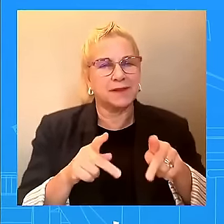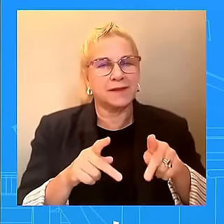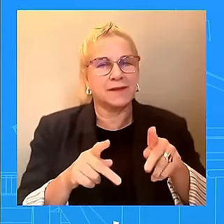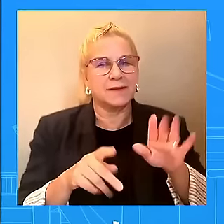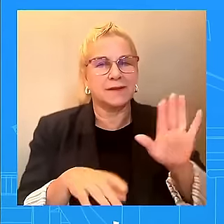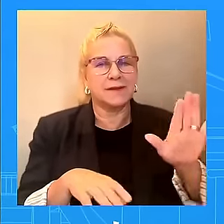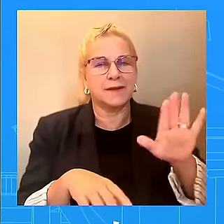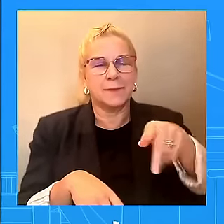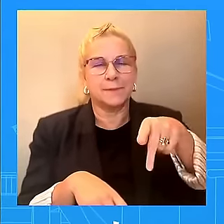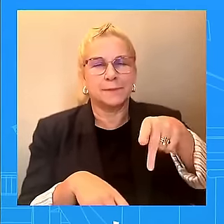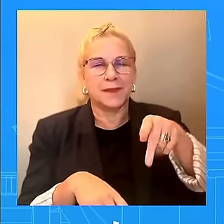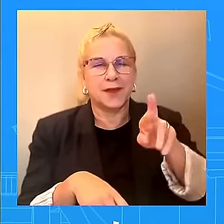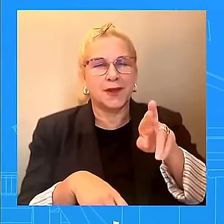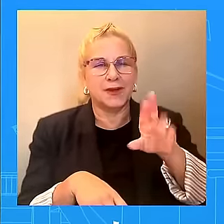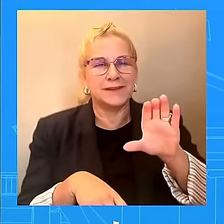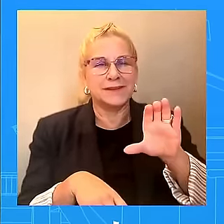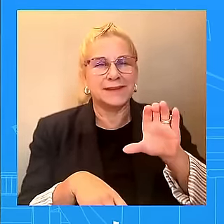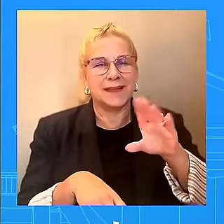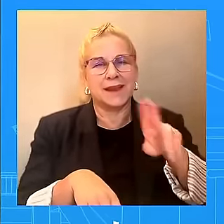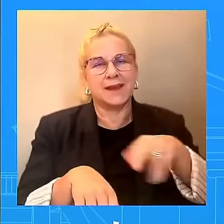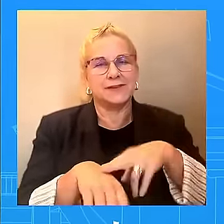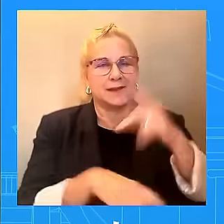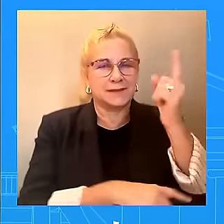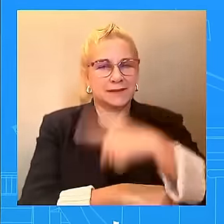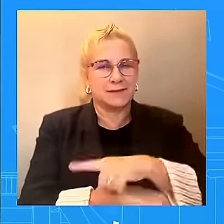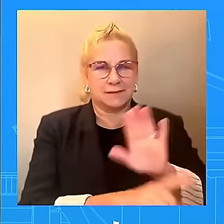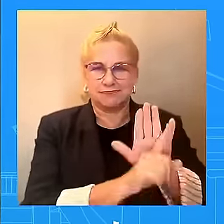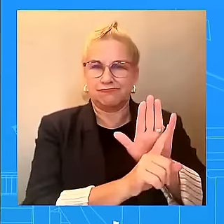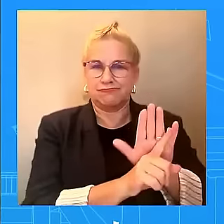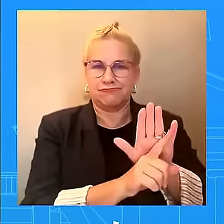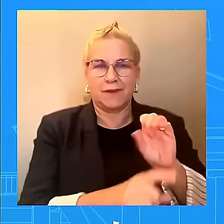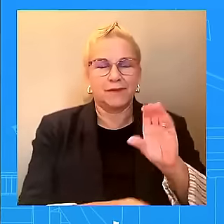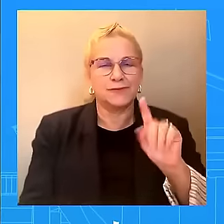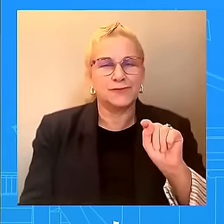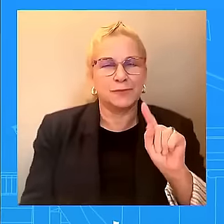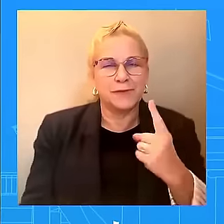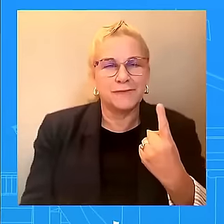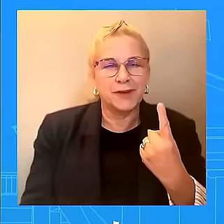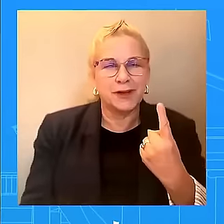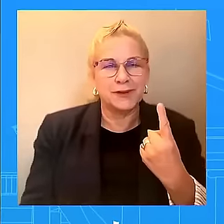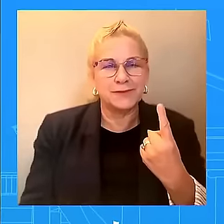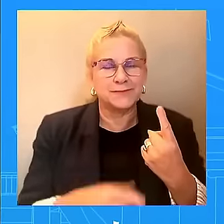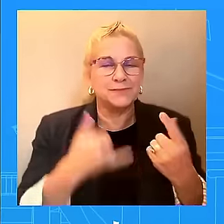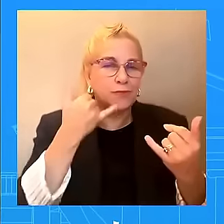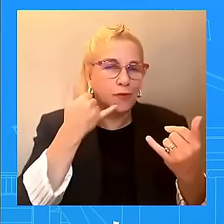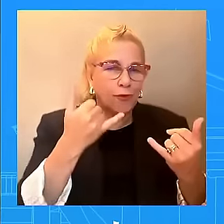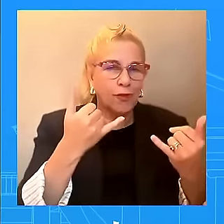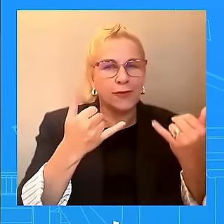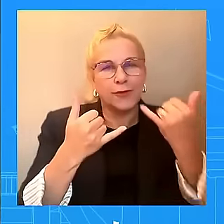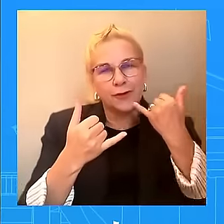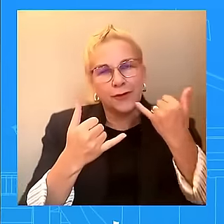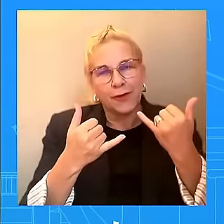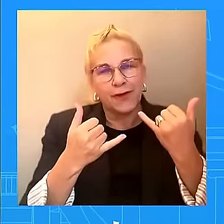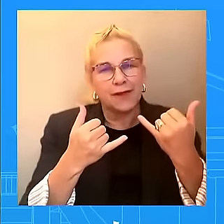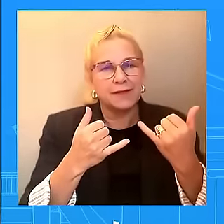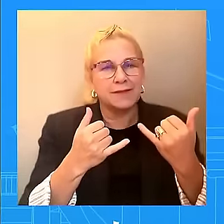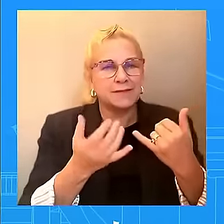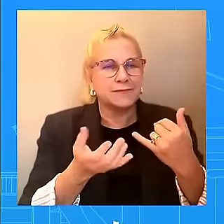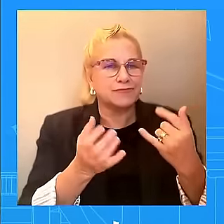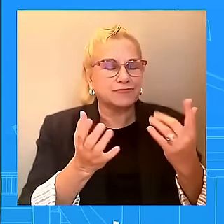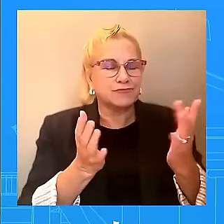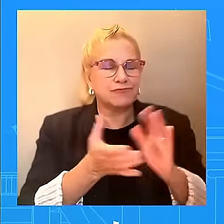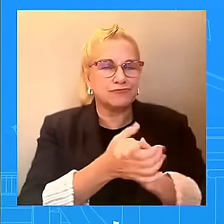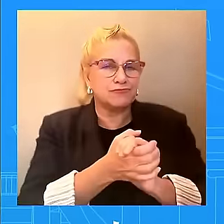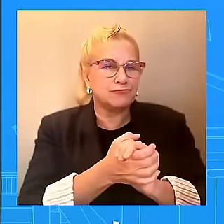1st. As it relates to a call, I just don't have anything to share with you at this time. Go ahead. The president wrote a letter to congressional